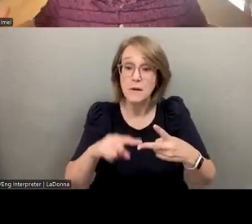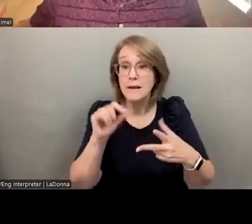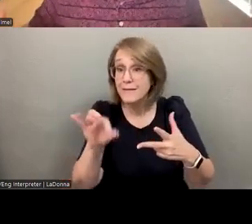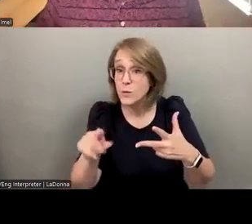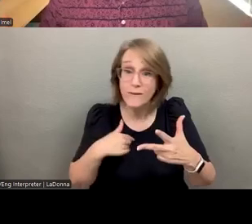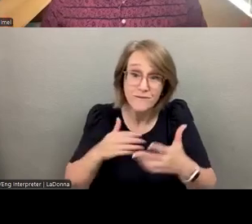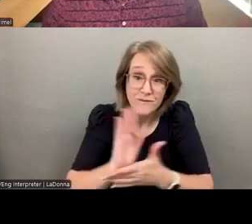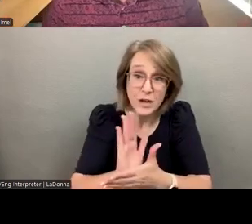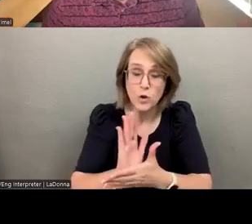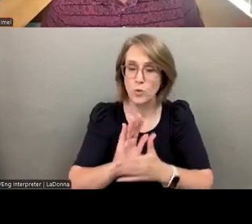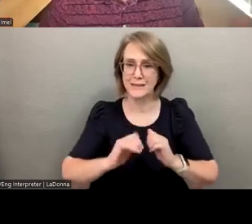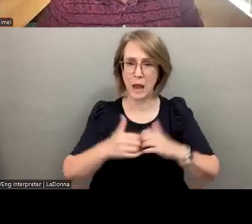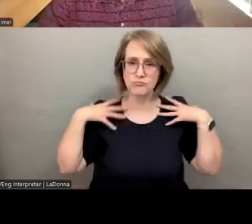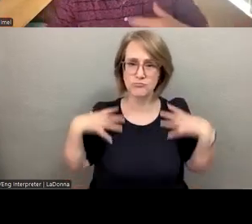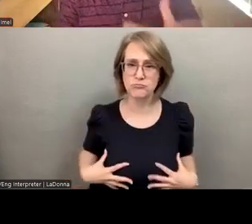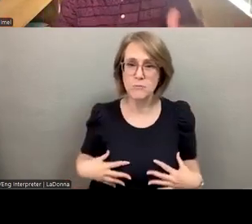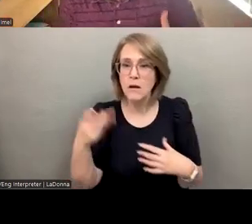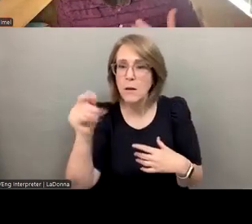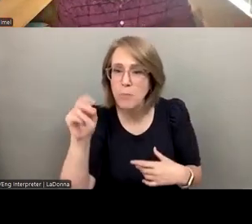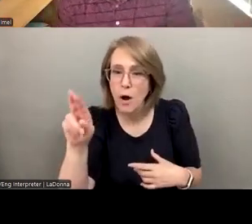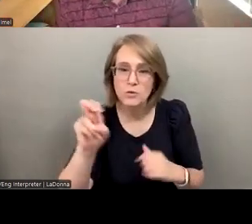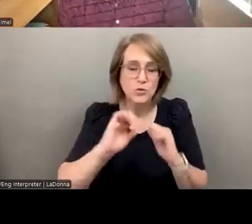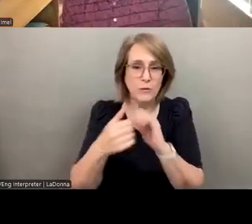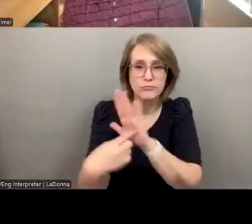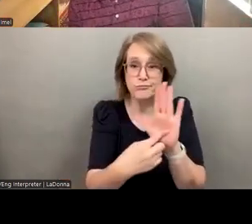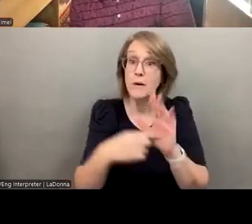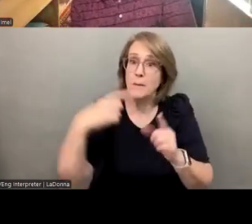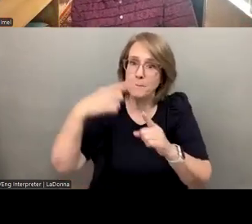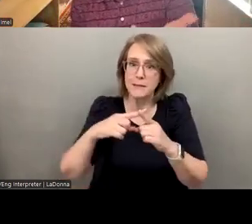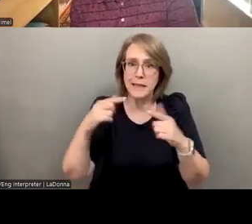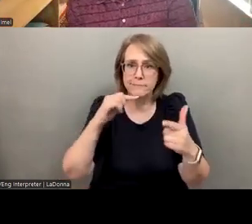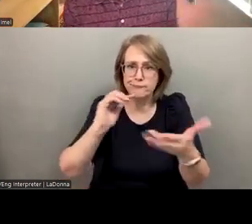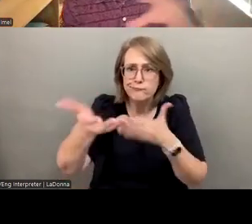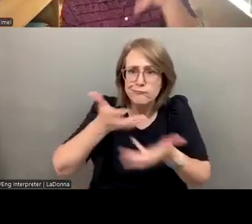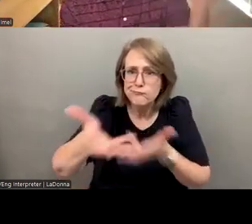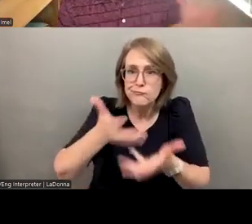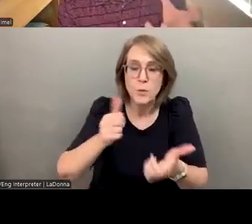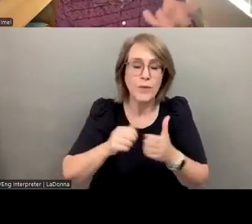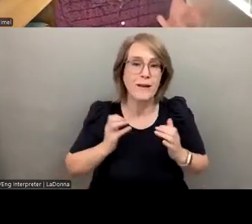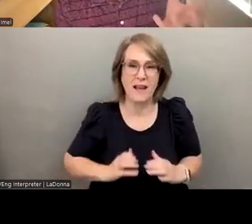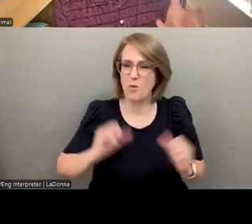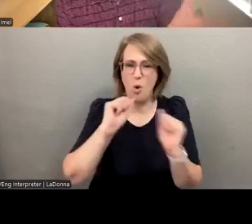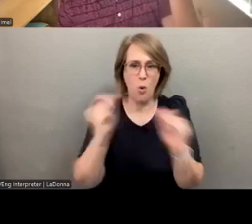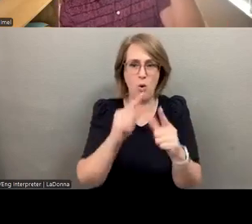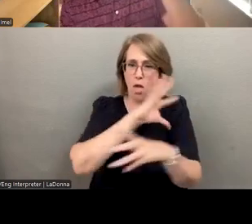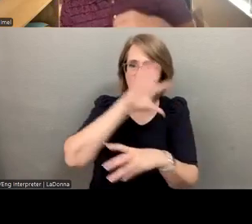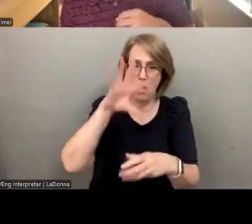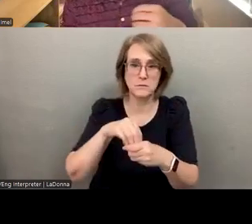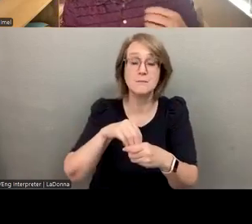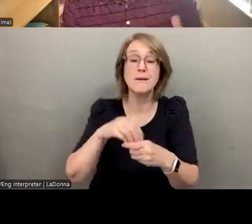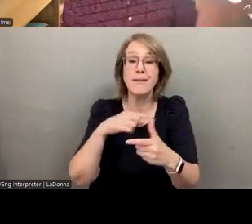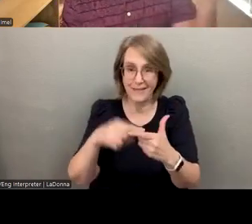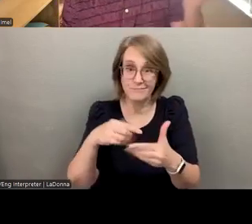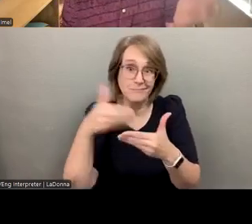video, it's the posture you're conveying as you're listening, it's the interaction between the client and the speaker, it's all of these things put together. And